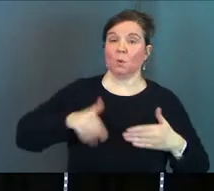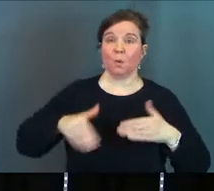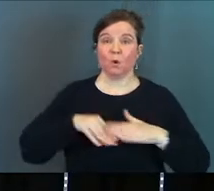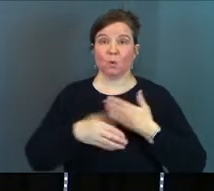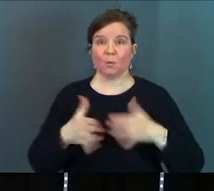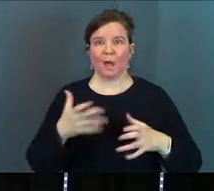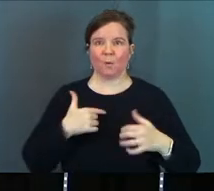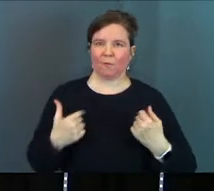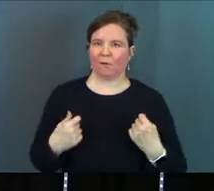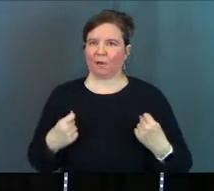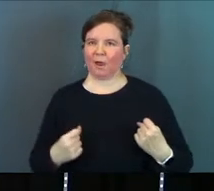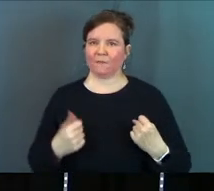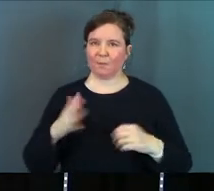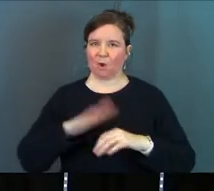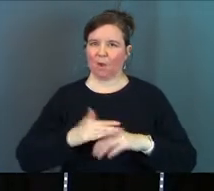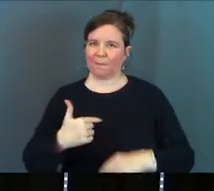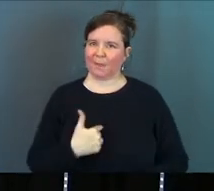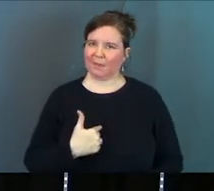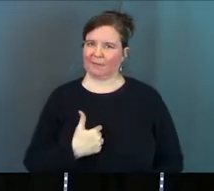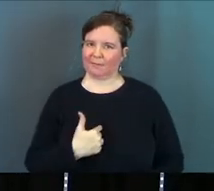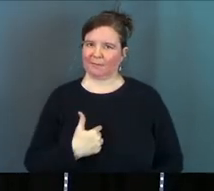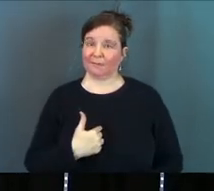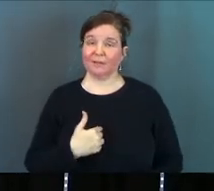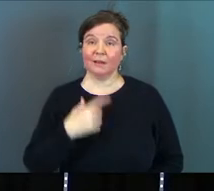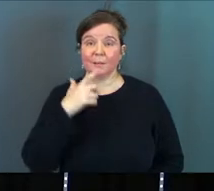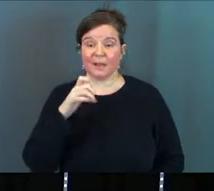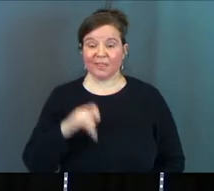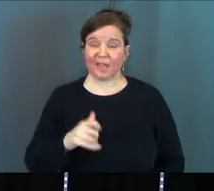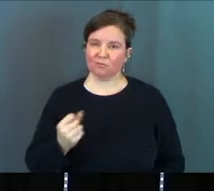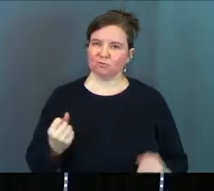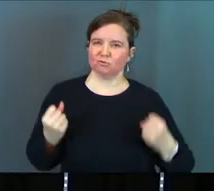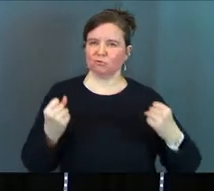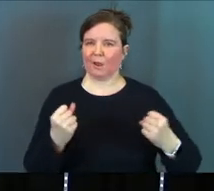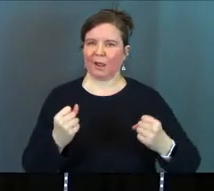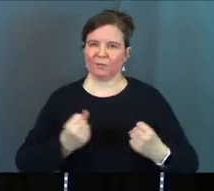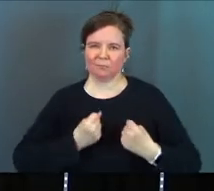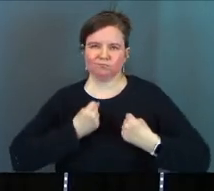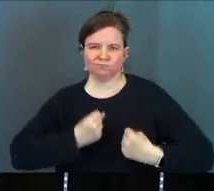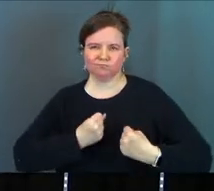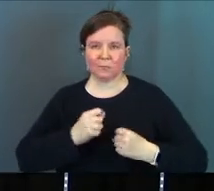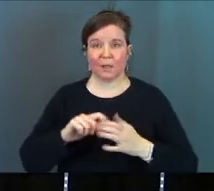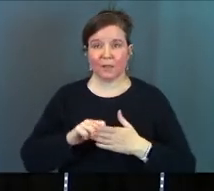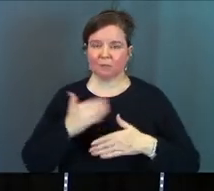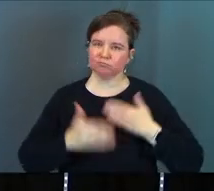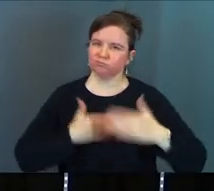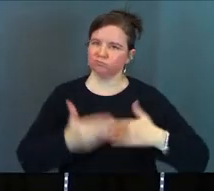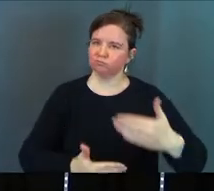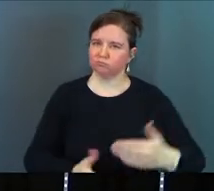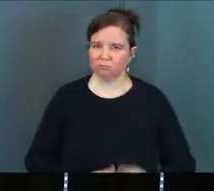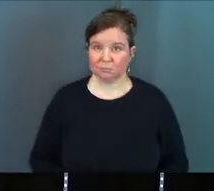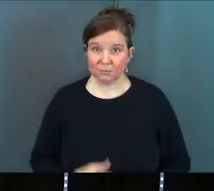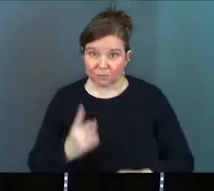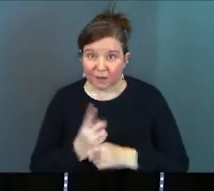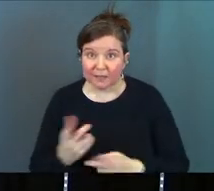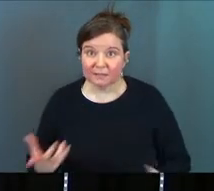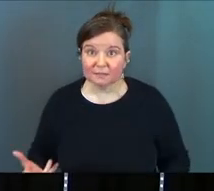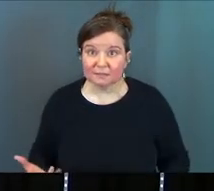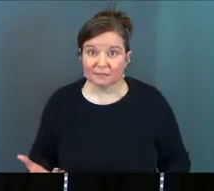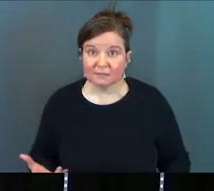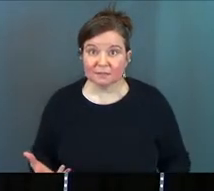in the room I want that confidence to be on me right? Because that's strength and that's power and that's how I roll right?